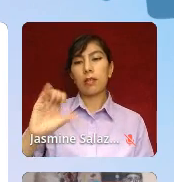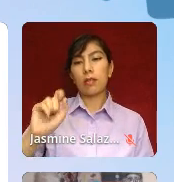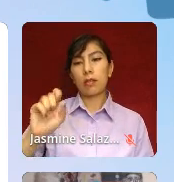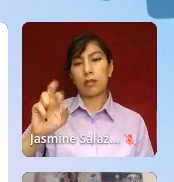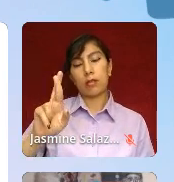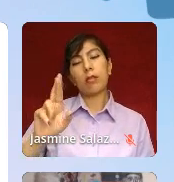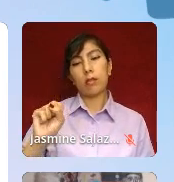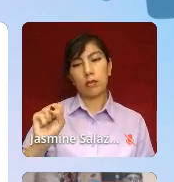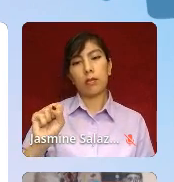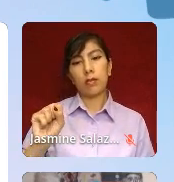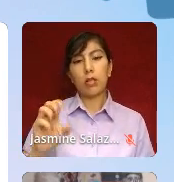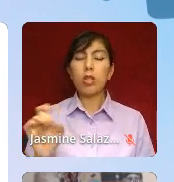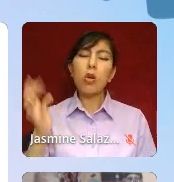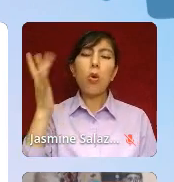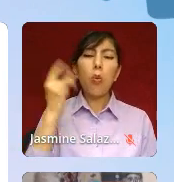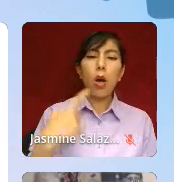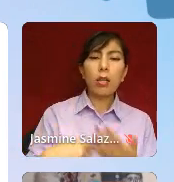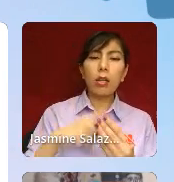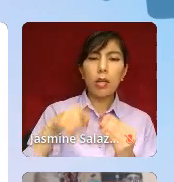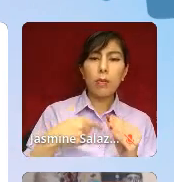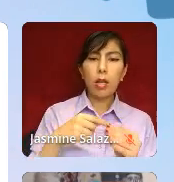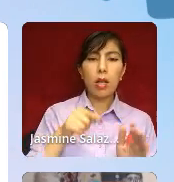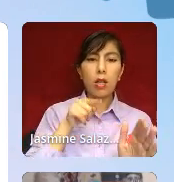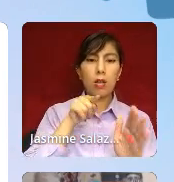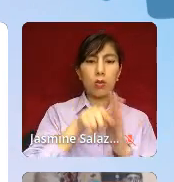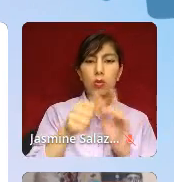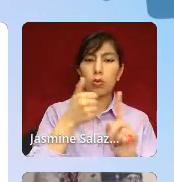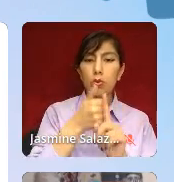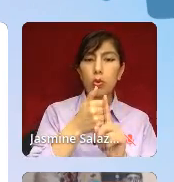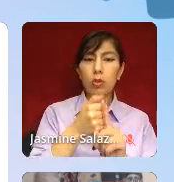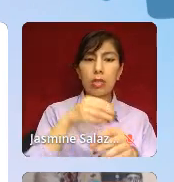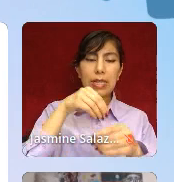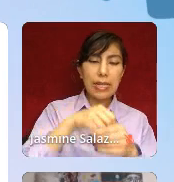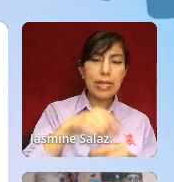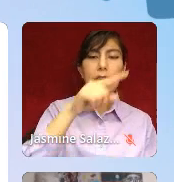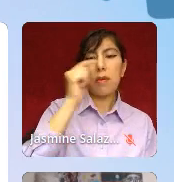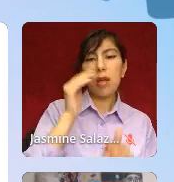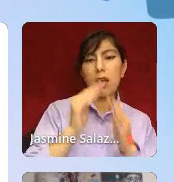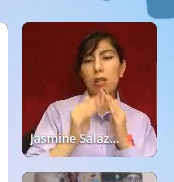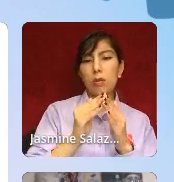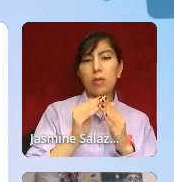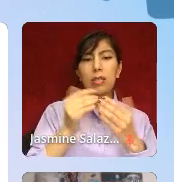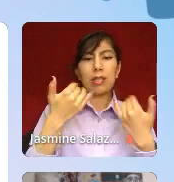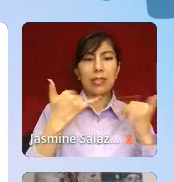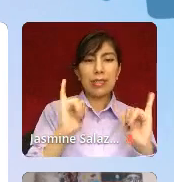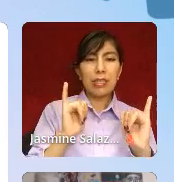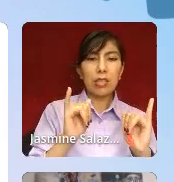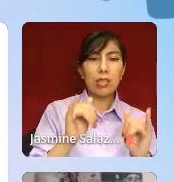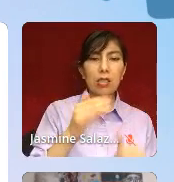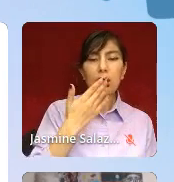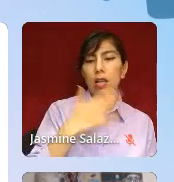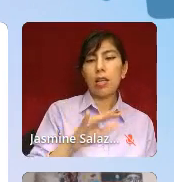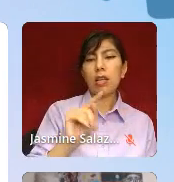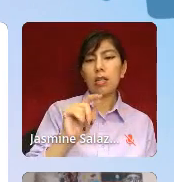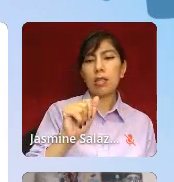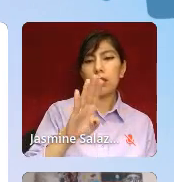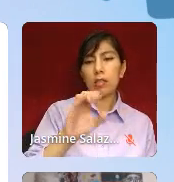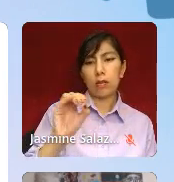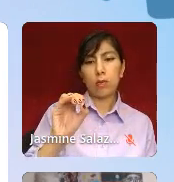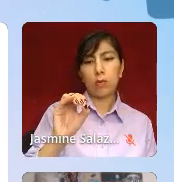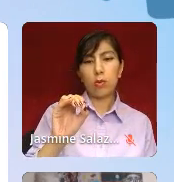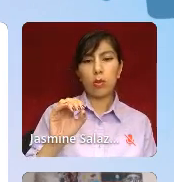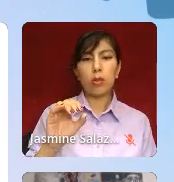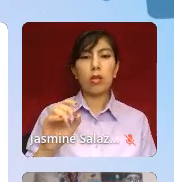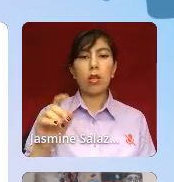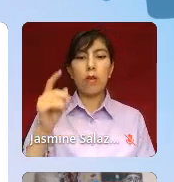So why is talking about suicide in the black community still taboo? When we talk about mental health and folks who are in crisis